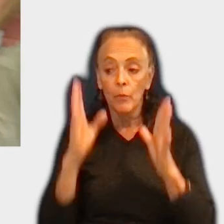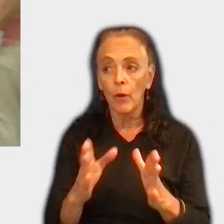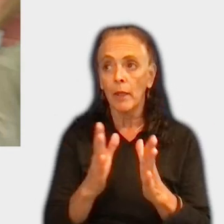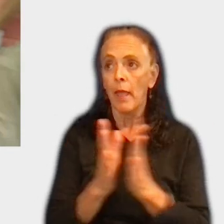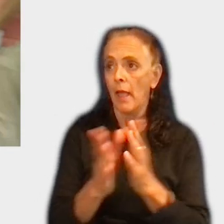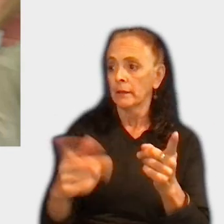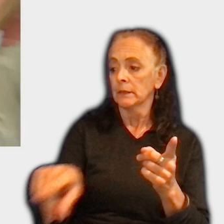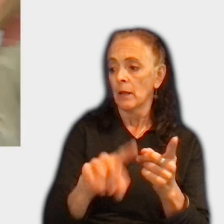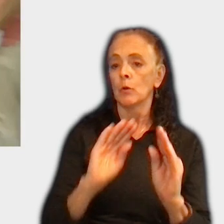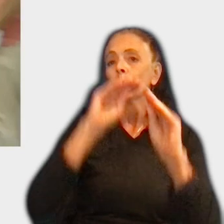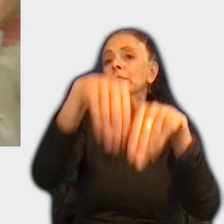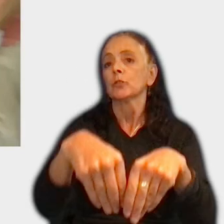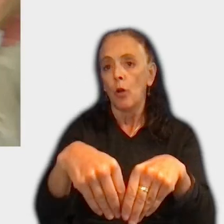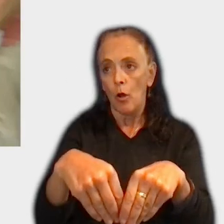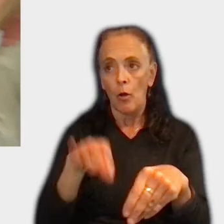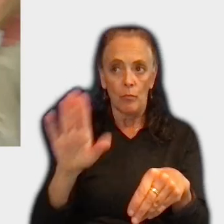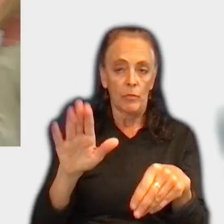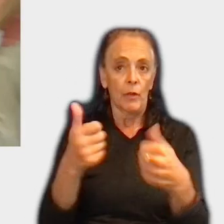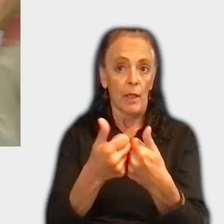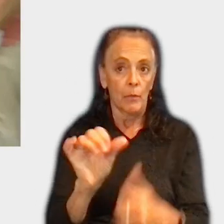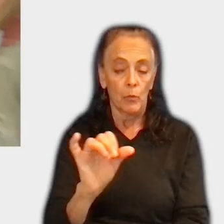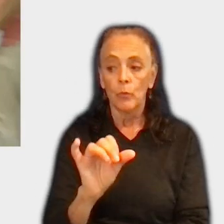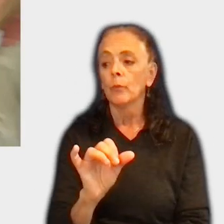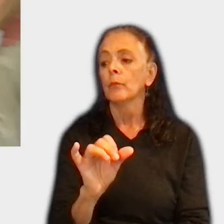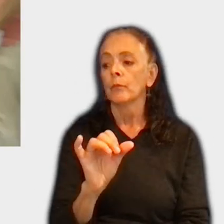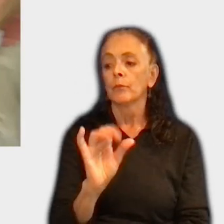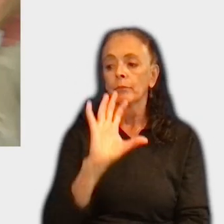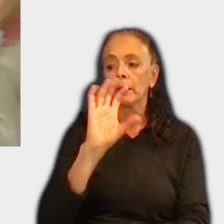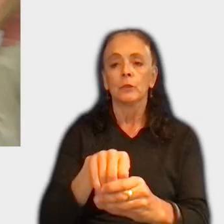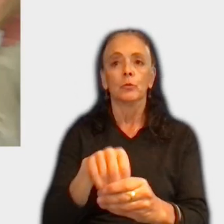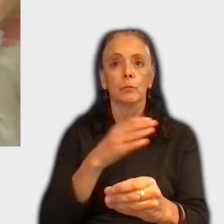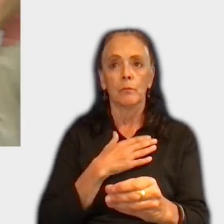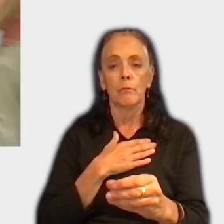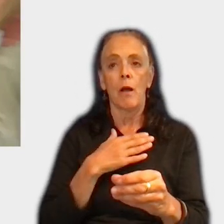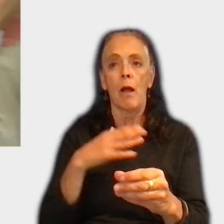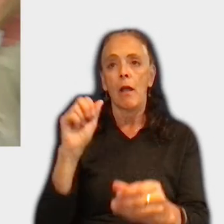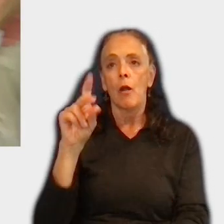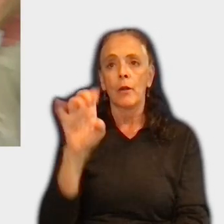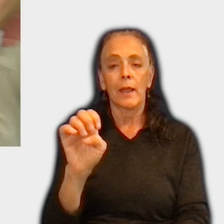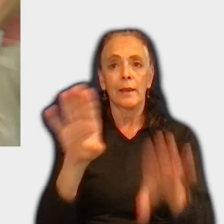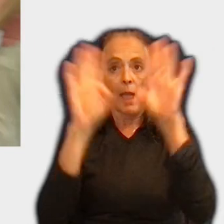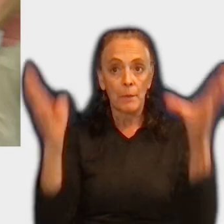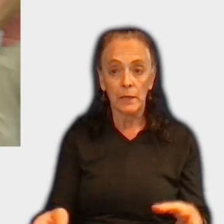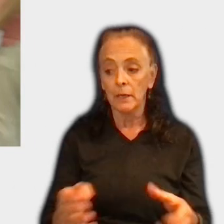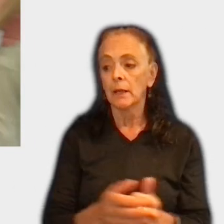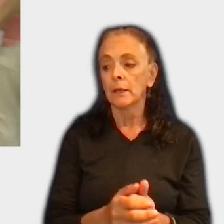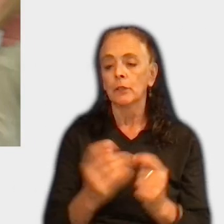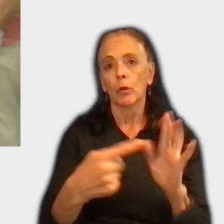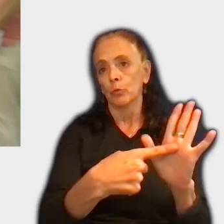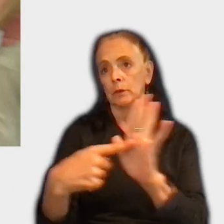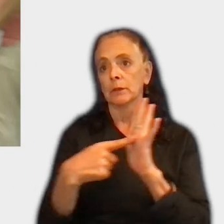them to install one of his games or their games into into my arcade cabinet and I tried to exhibit in